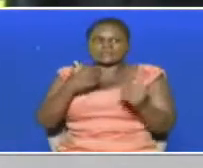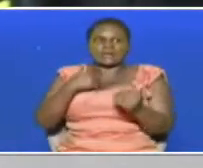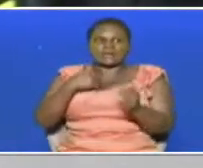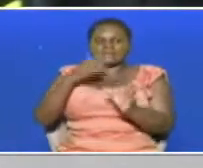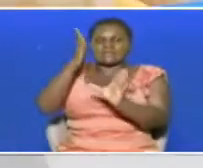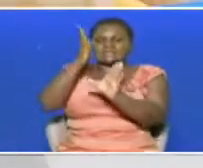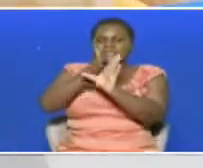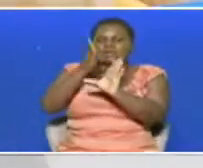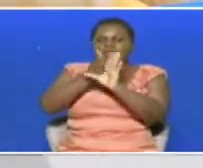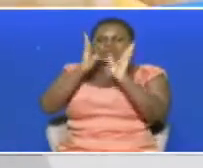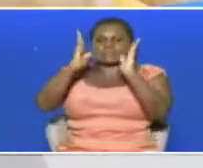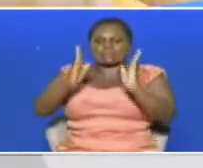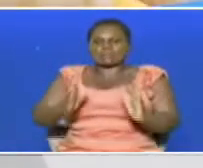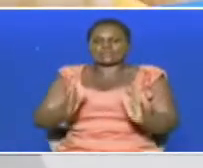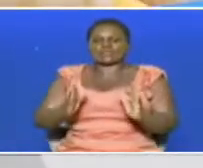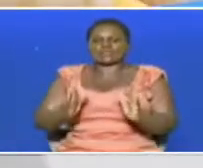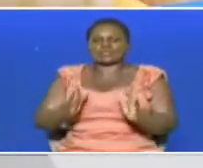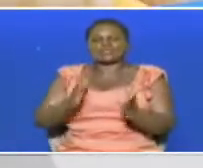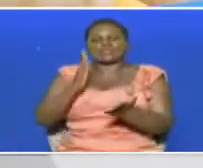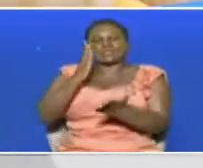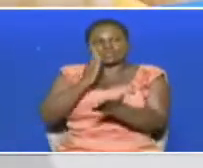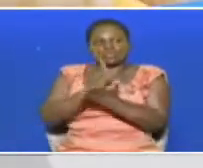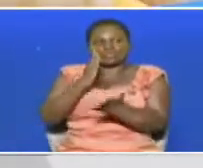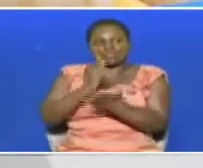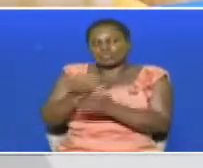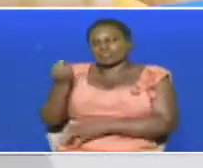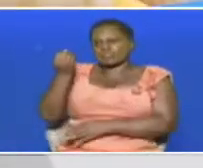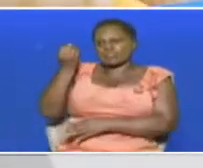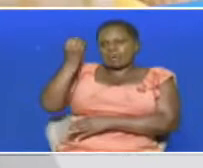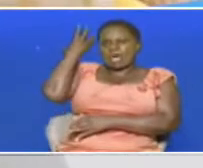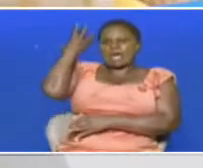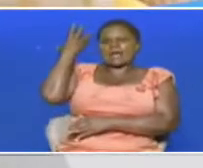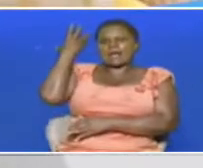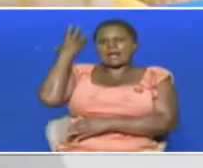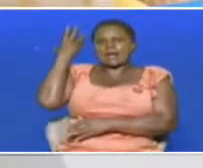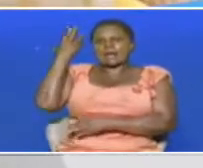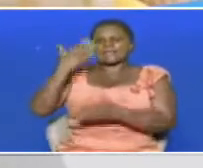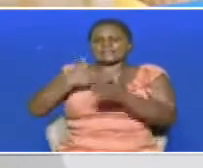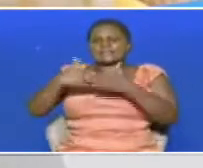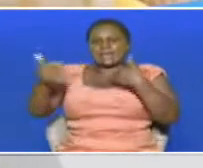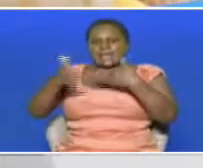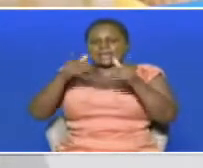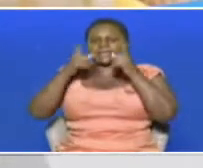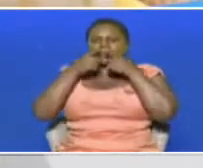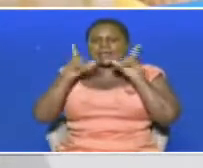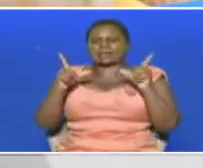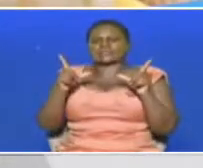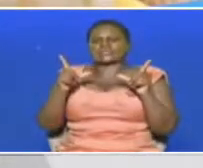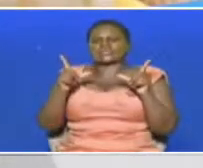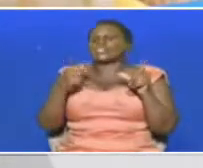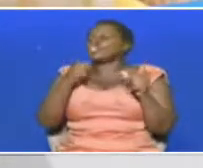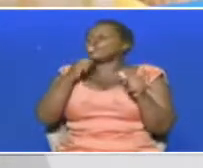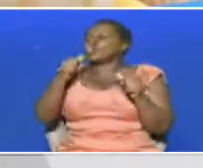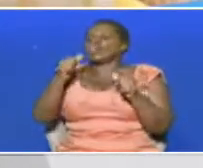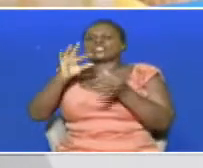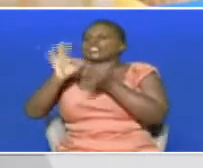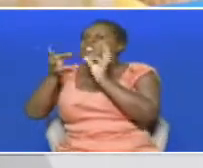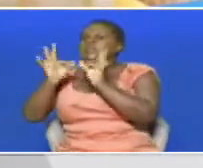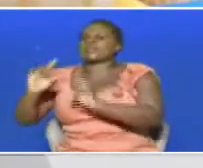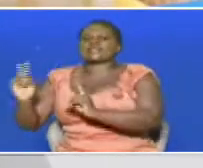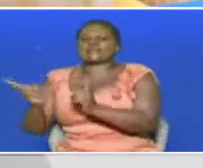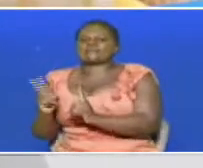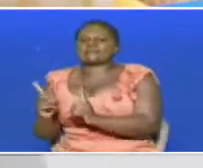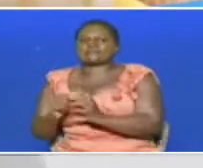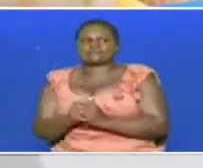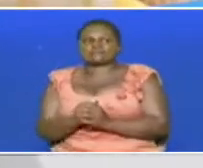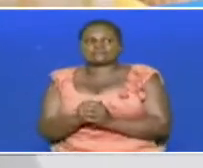have psychologists who are actually having the ability to interpret, so that I don't need